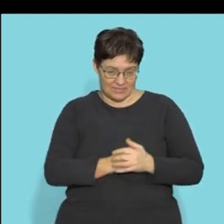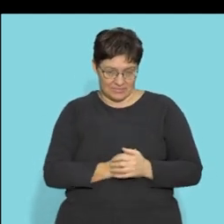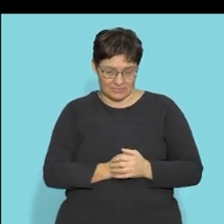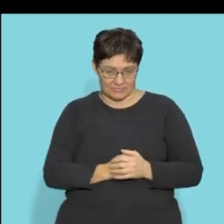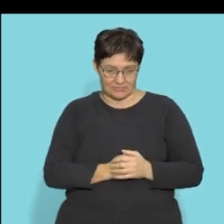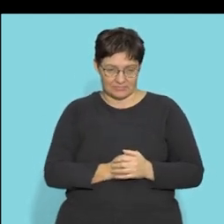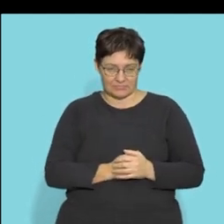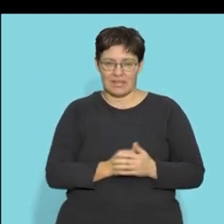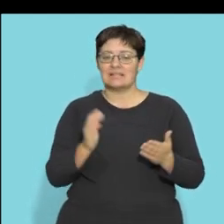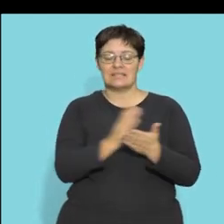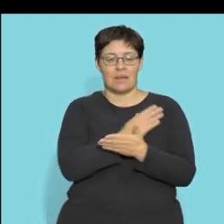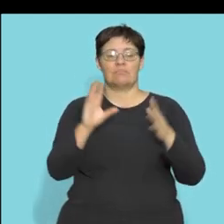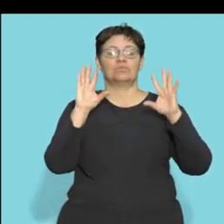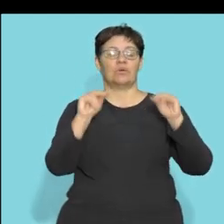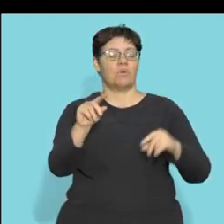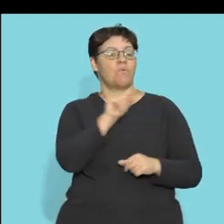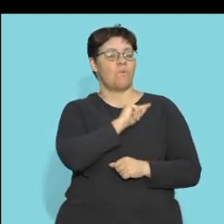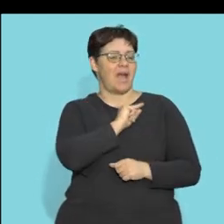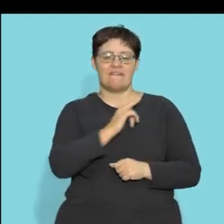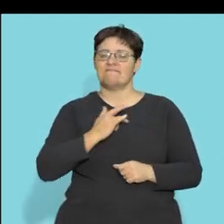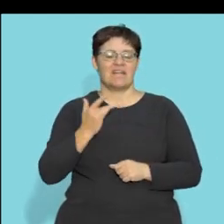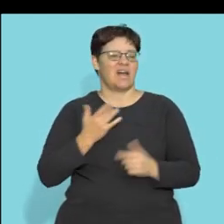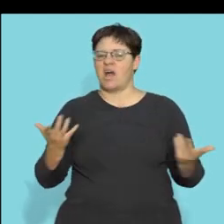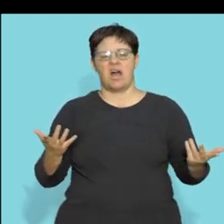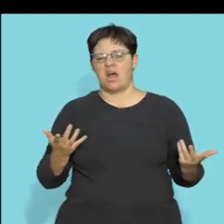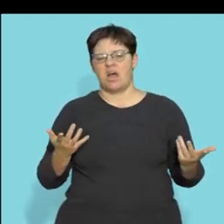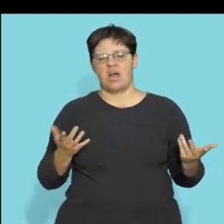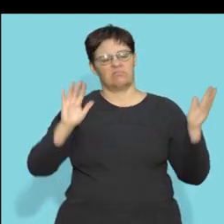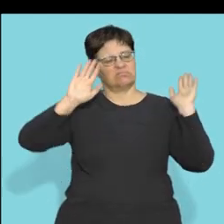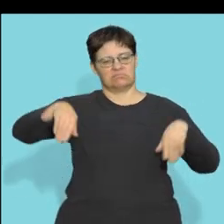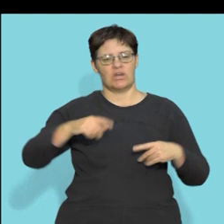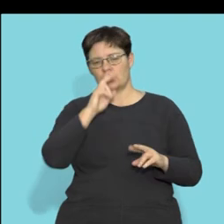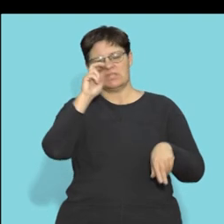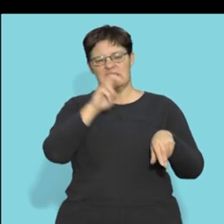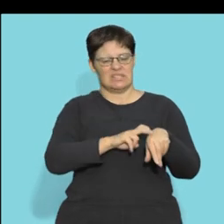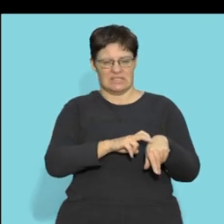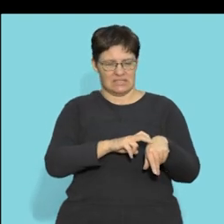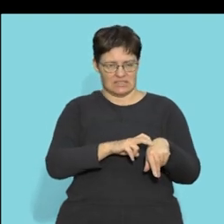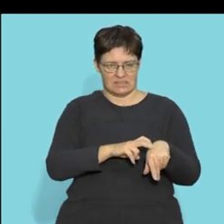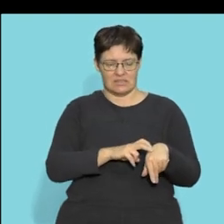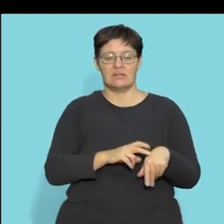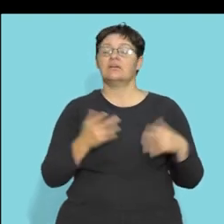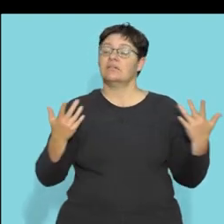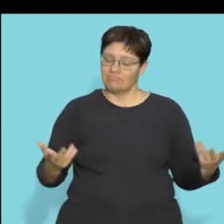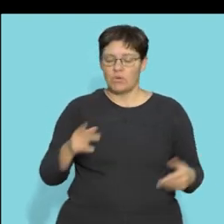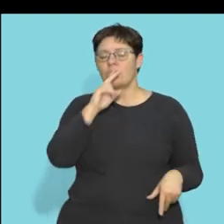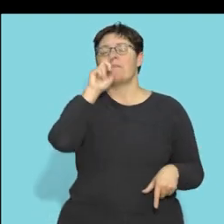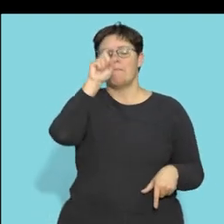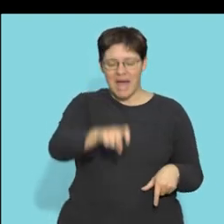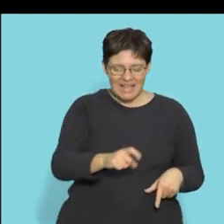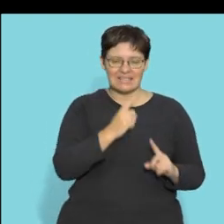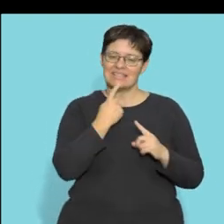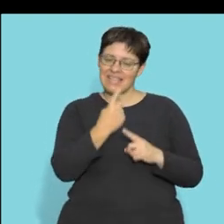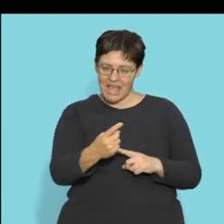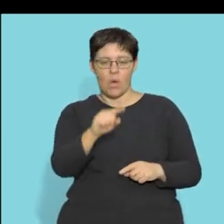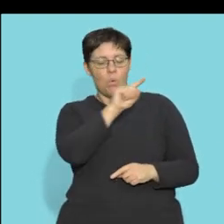second mark comes some children stopped here because they feel ish you know i don't feel like it i'm so over it but you have